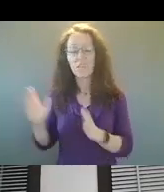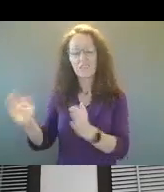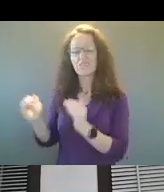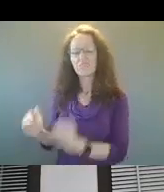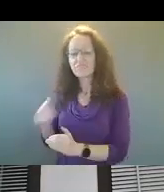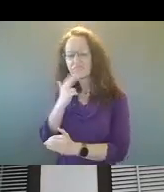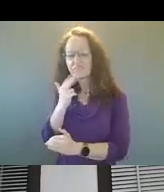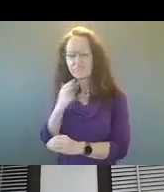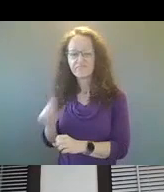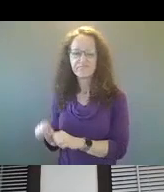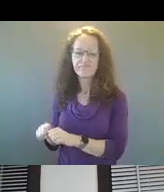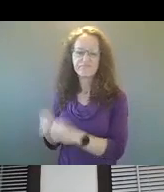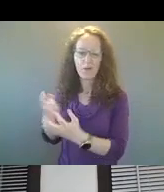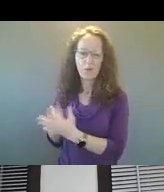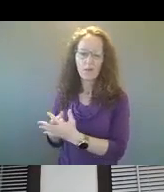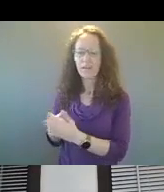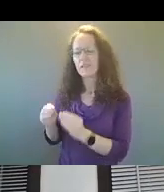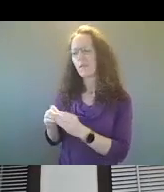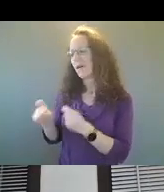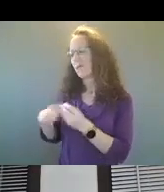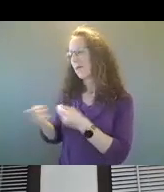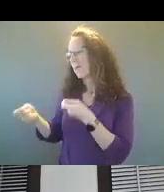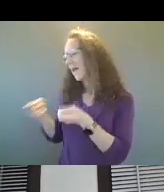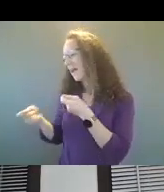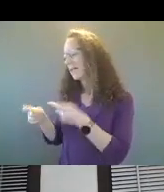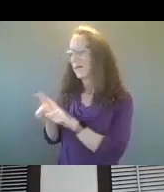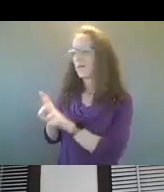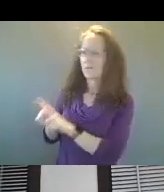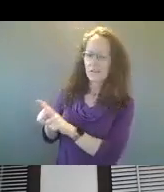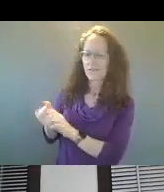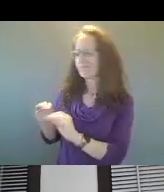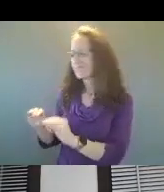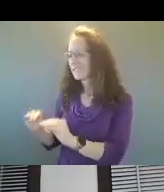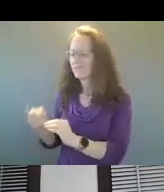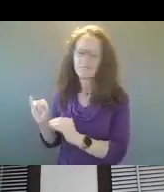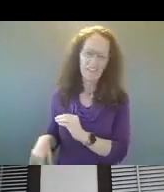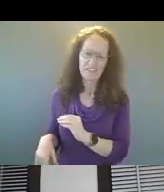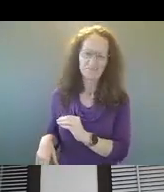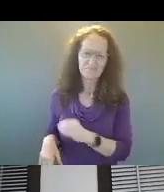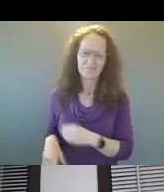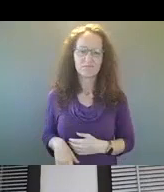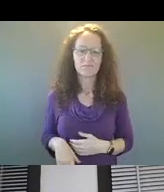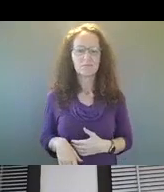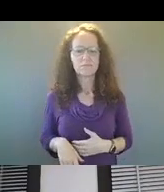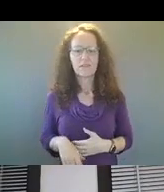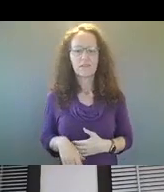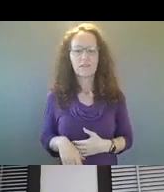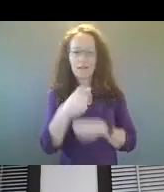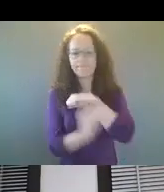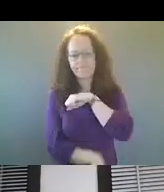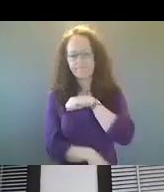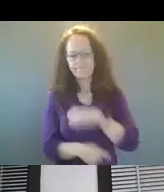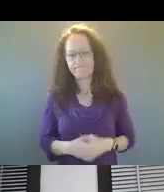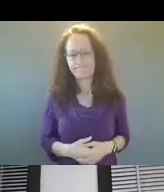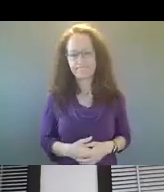it's more of a performance management, performance mentoring issue with our employees, uh, not deemed as discipline. Um,